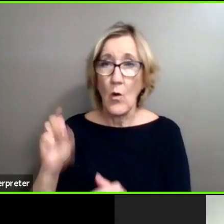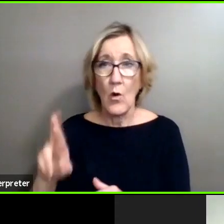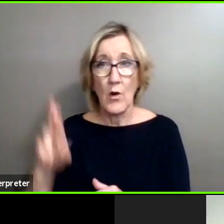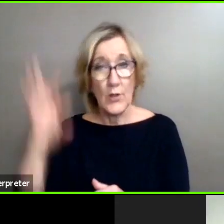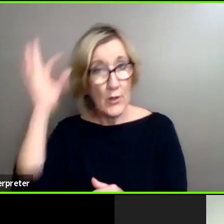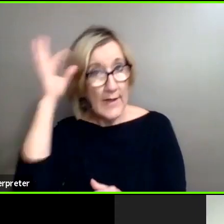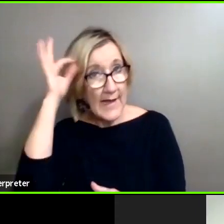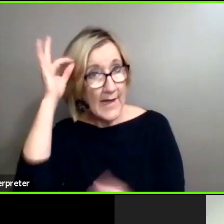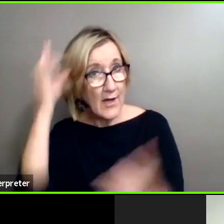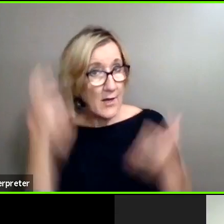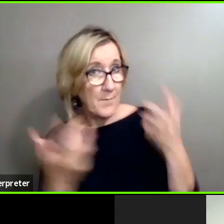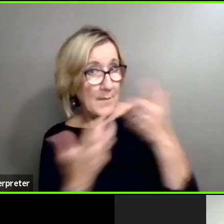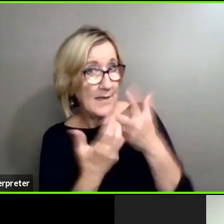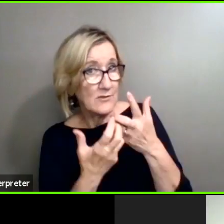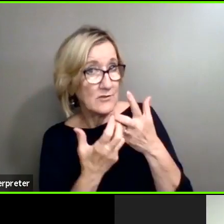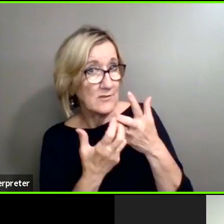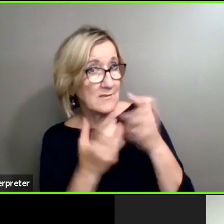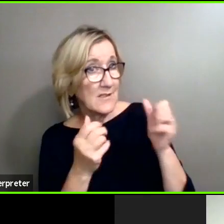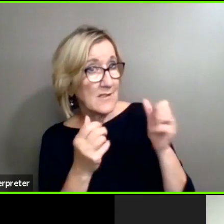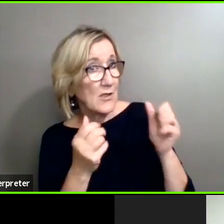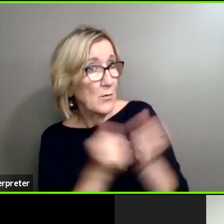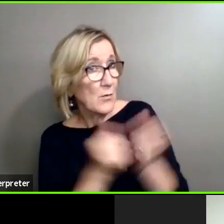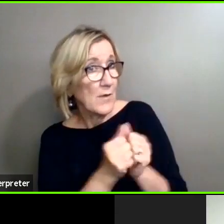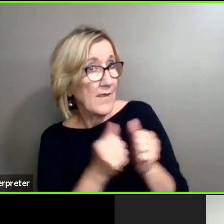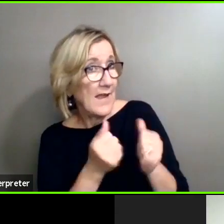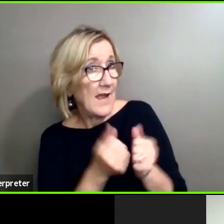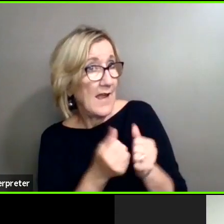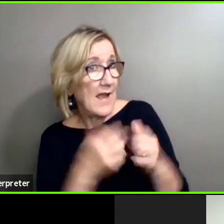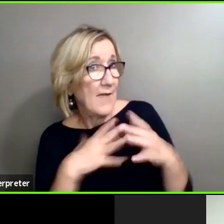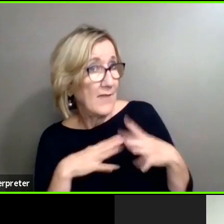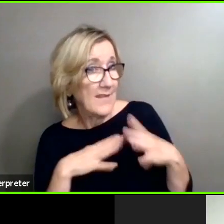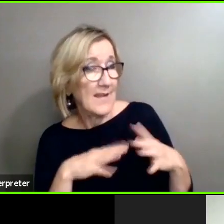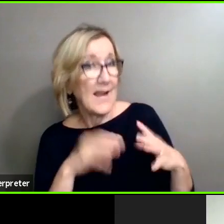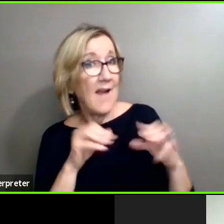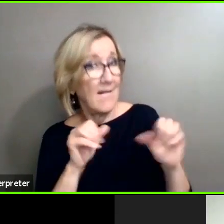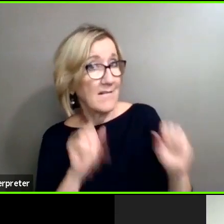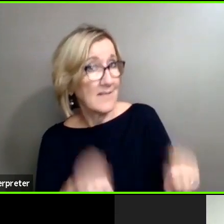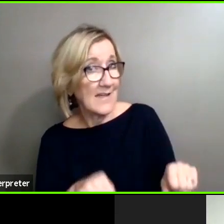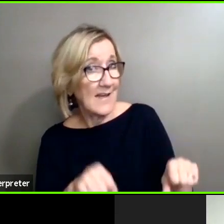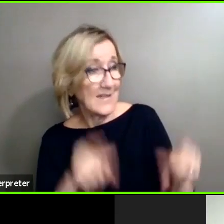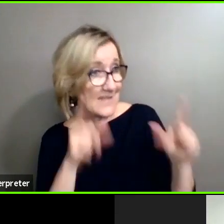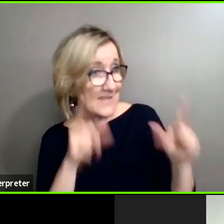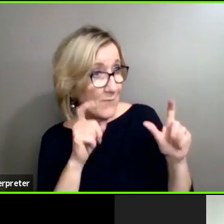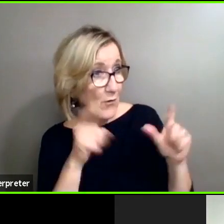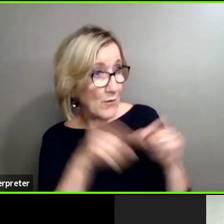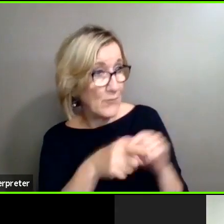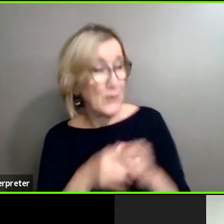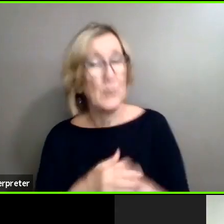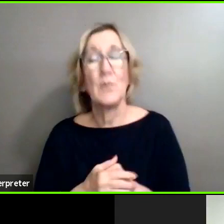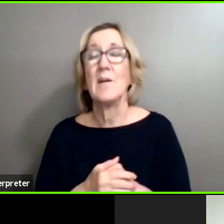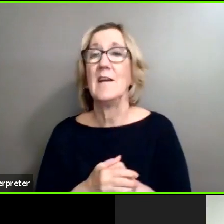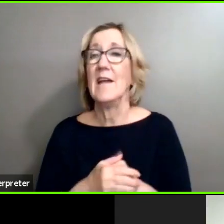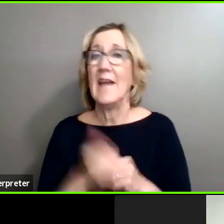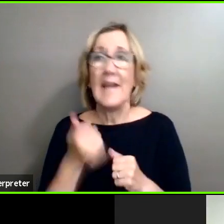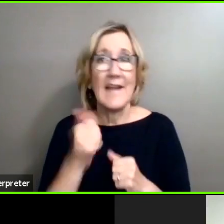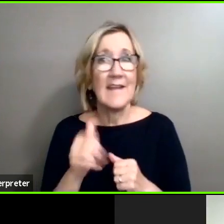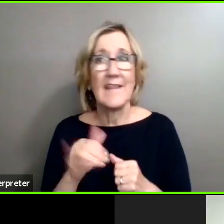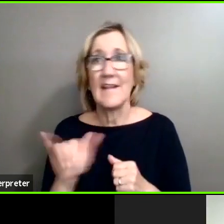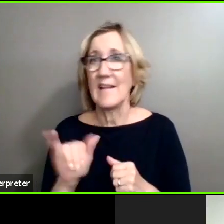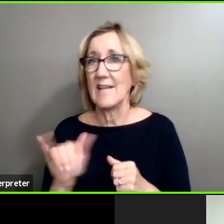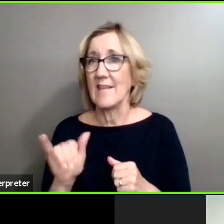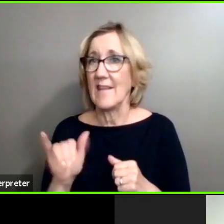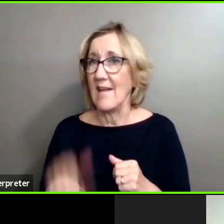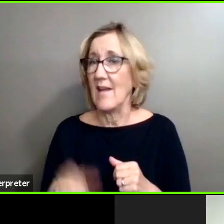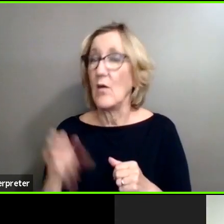something else. Can I take that photo? Or I'm just a beginning photographer. Can I take a photo of you? You know, anything like that. Or